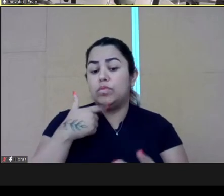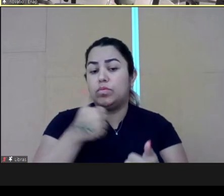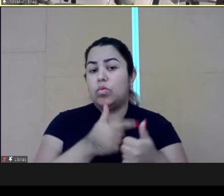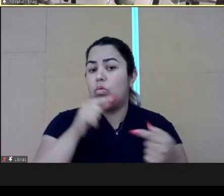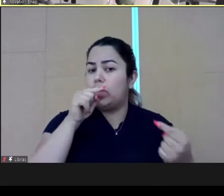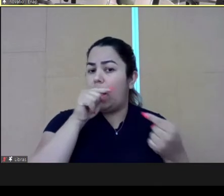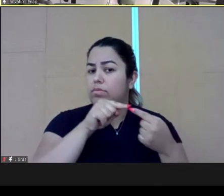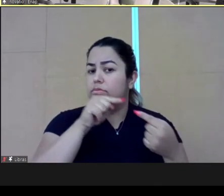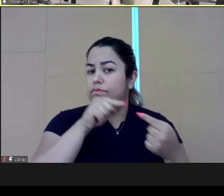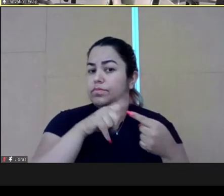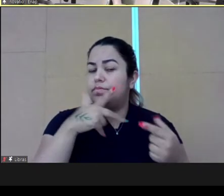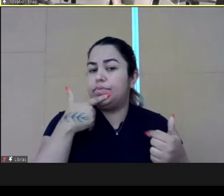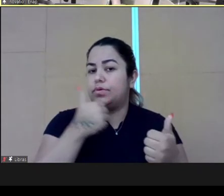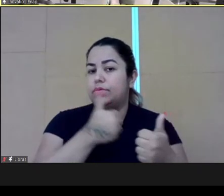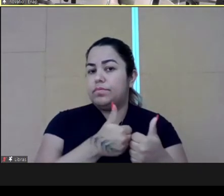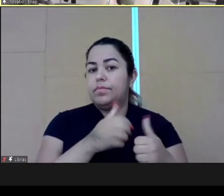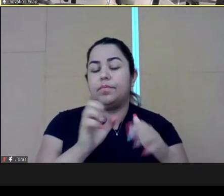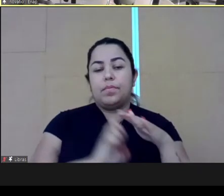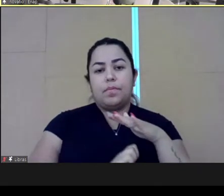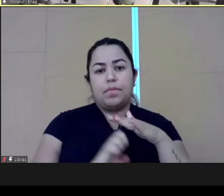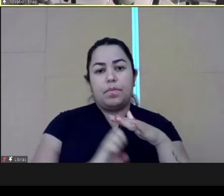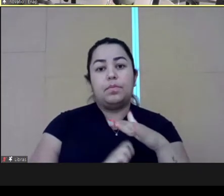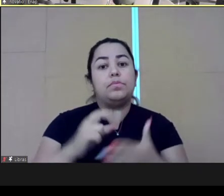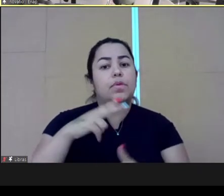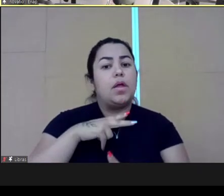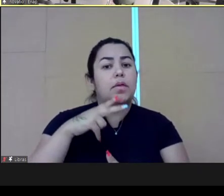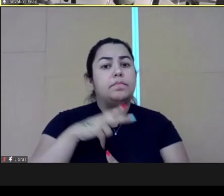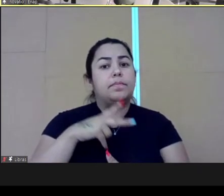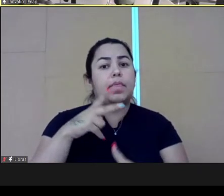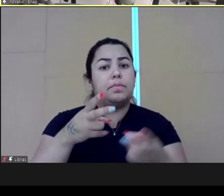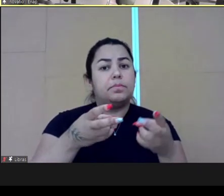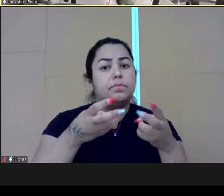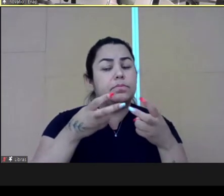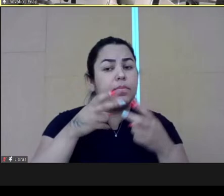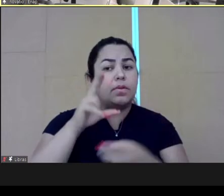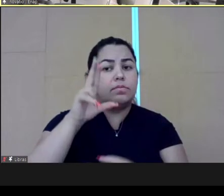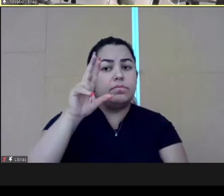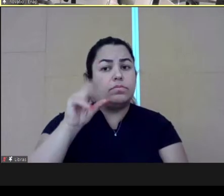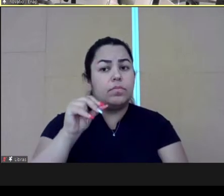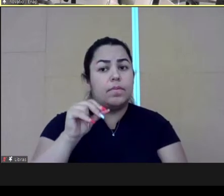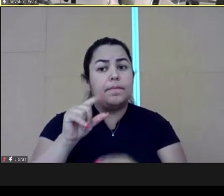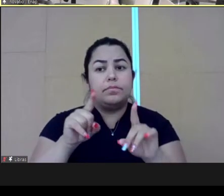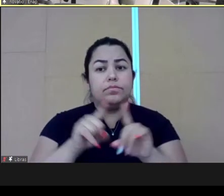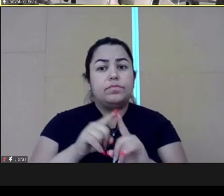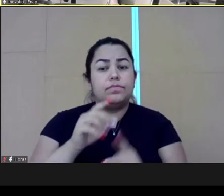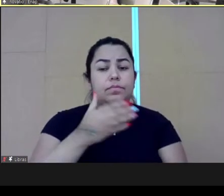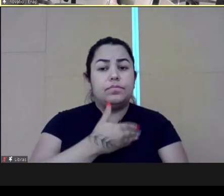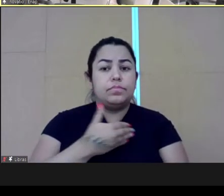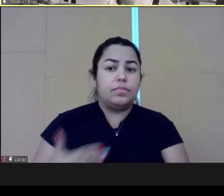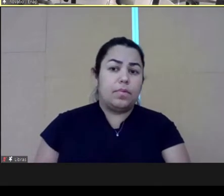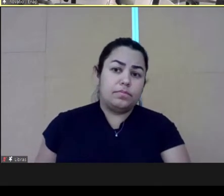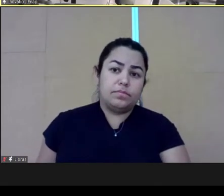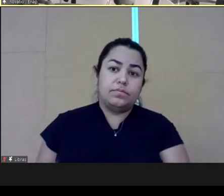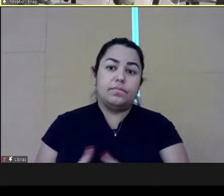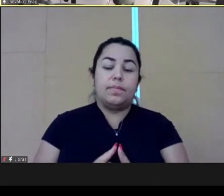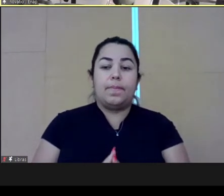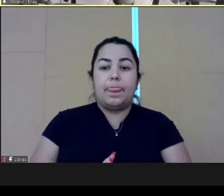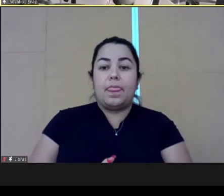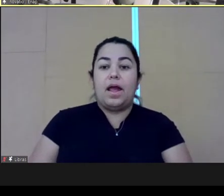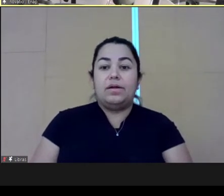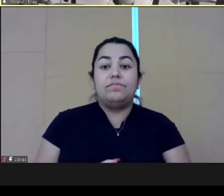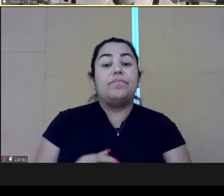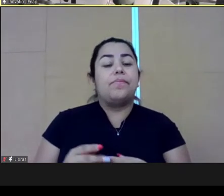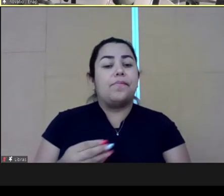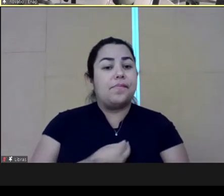I have a lot of contact with these higher executives. And what I understand is that there is exclusivity